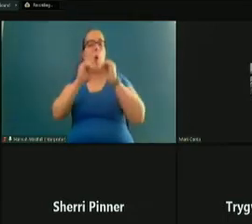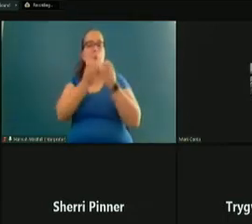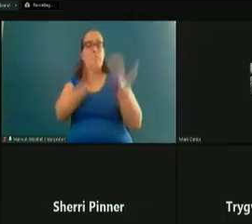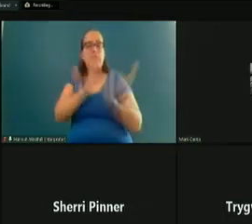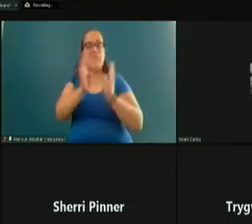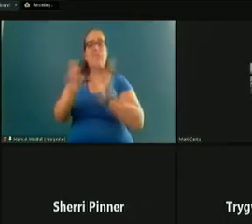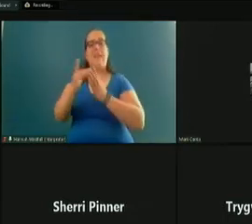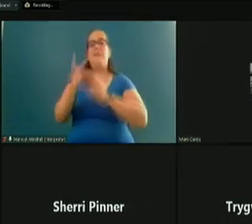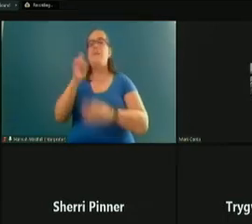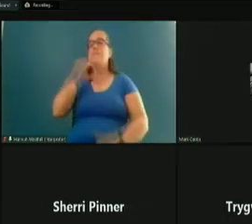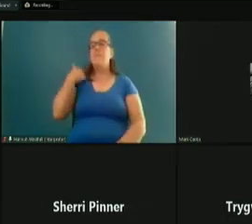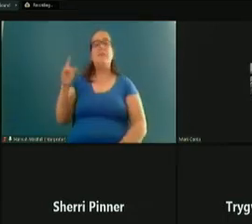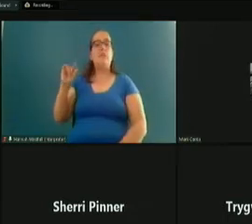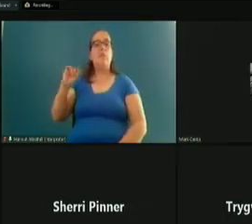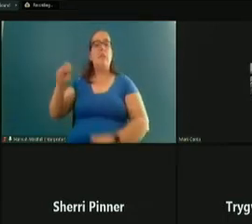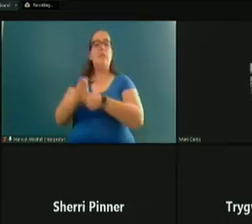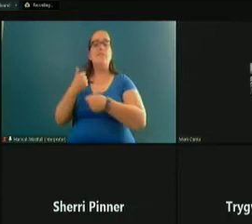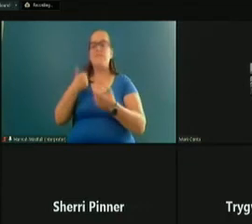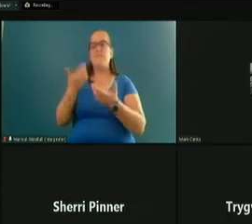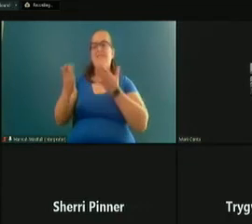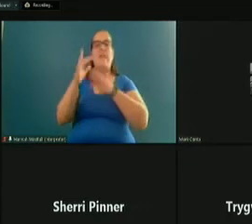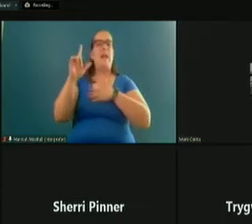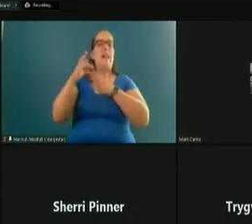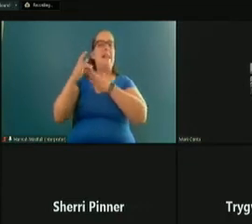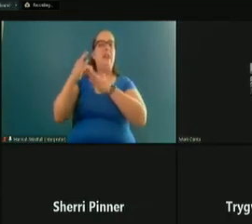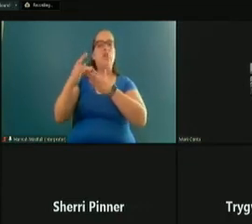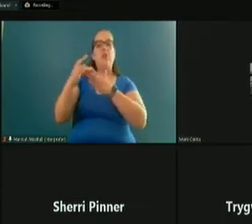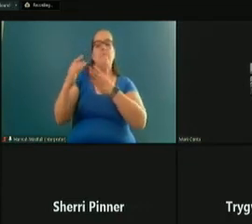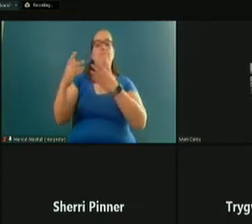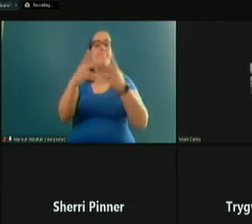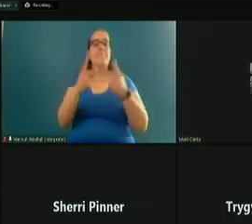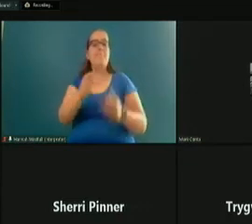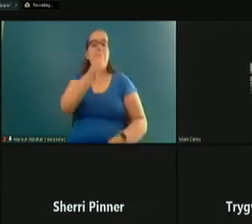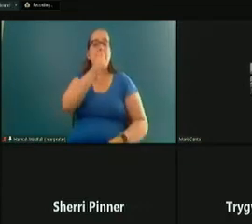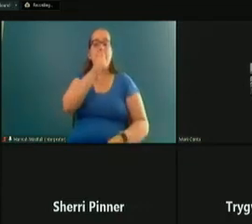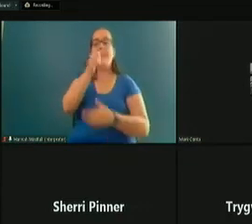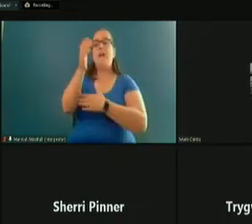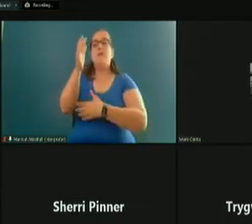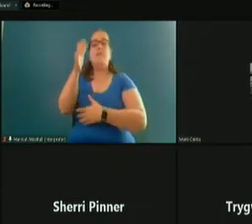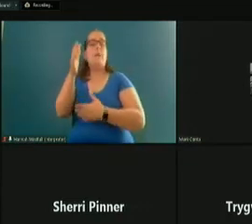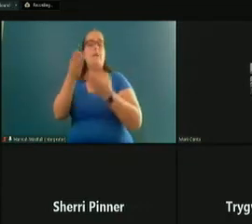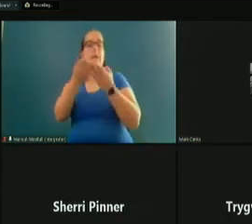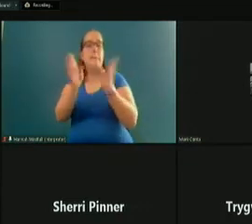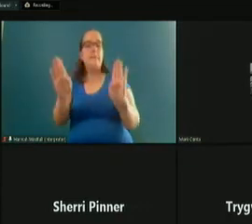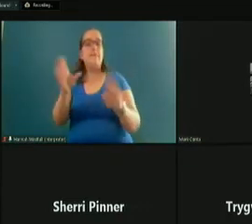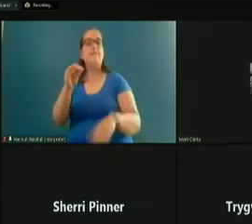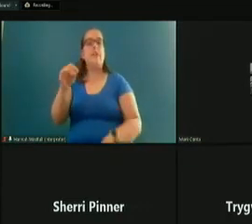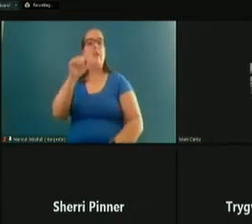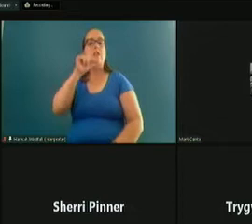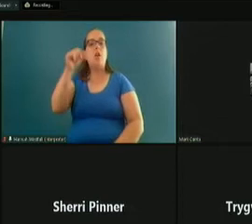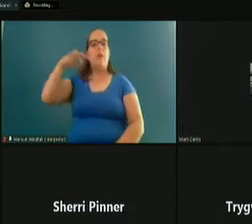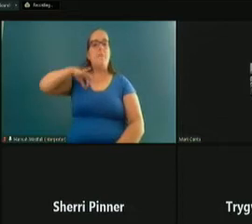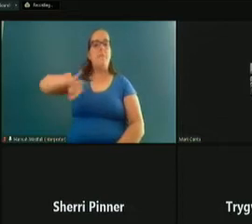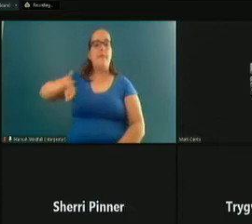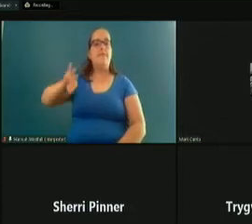the past 20 years, I've served in leadership positions in the public, private and non-profit sectors, including three years, just over three years